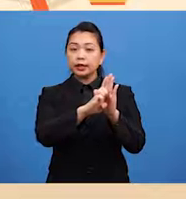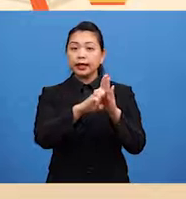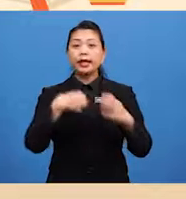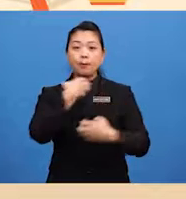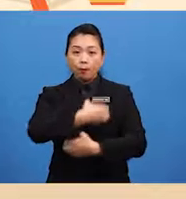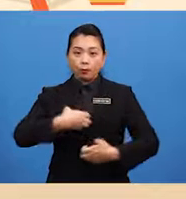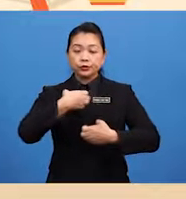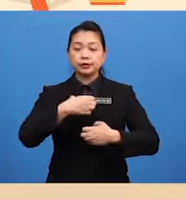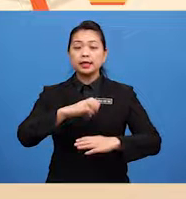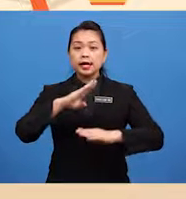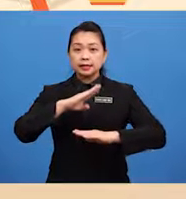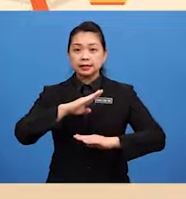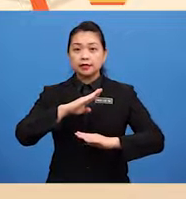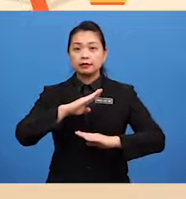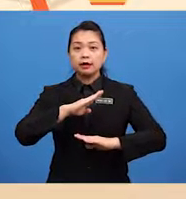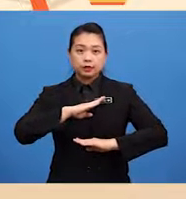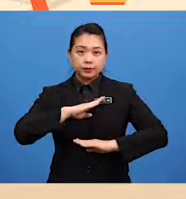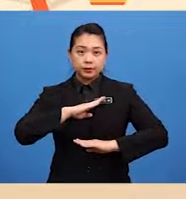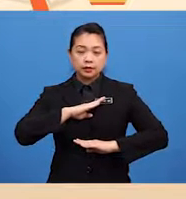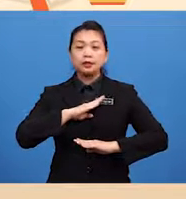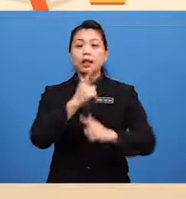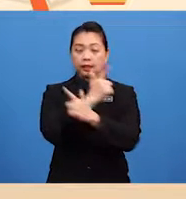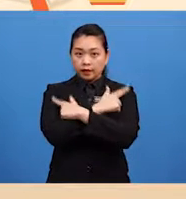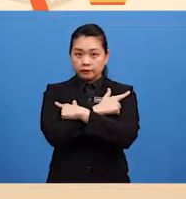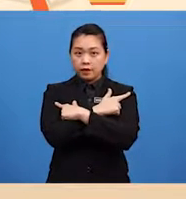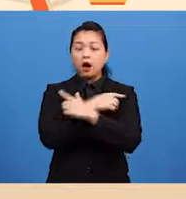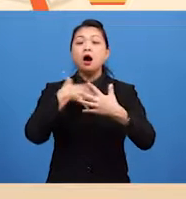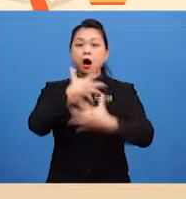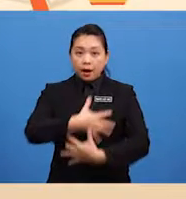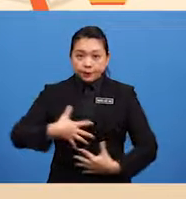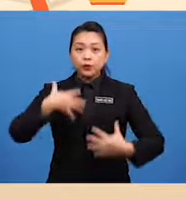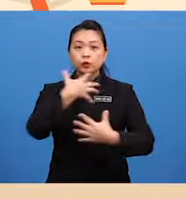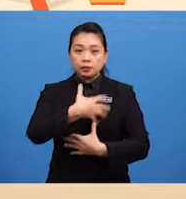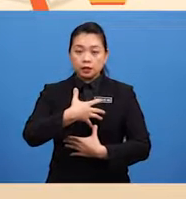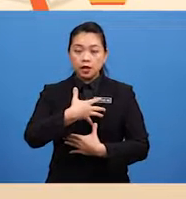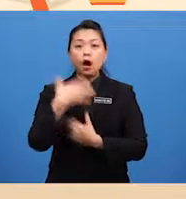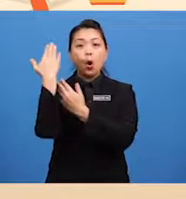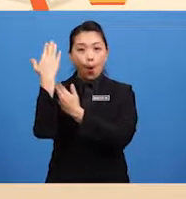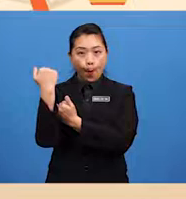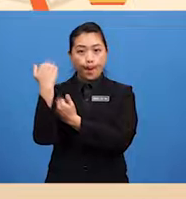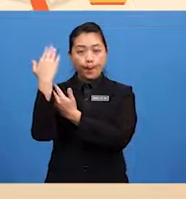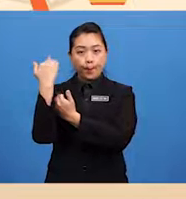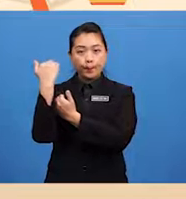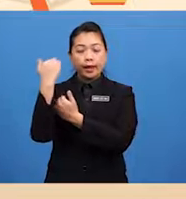as satisfaction, love, amusement, hope